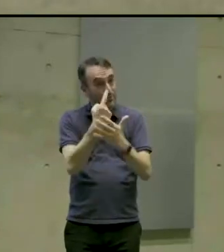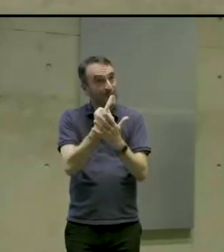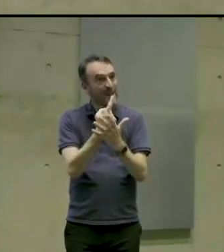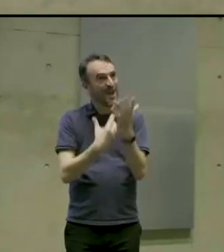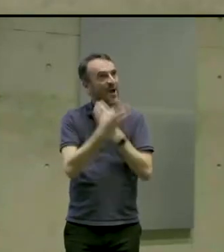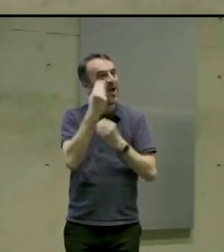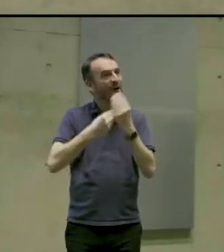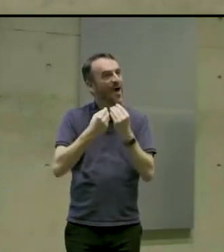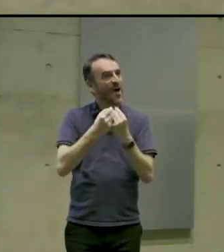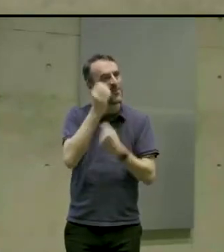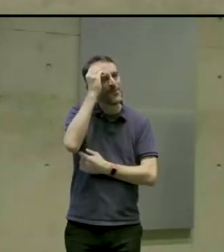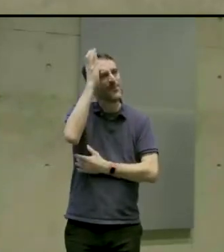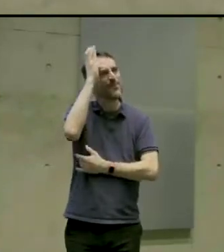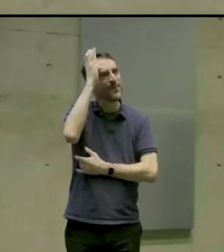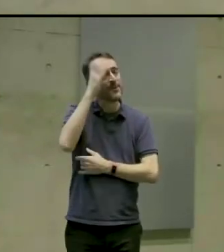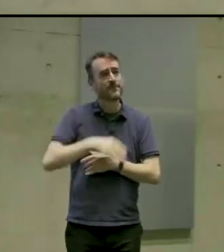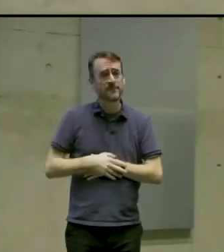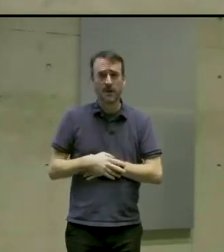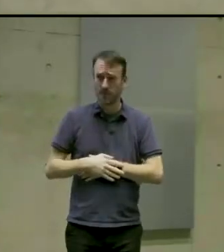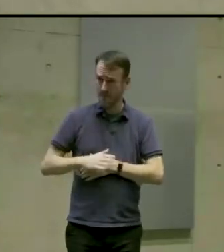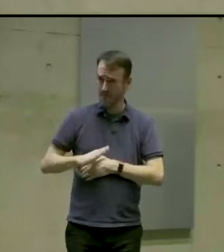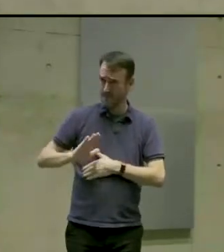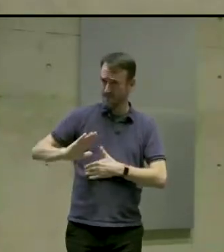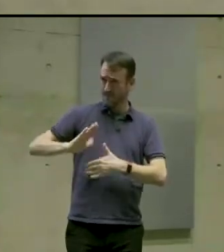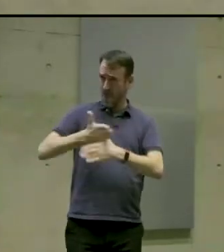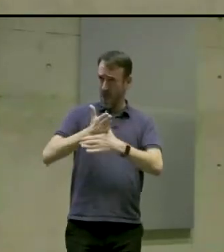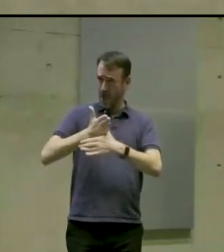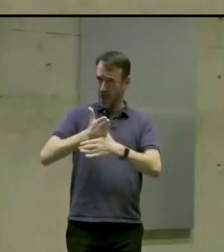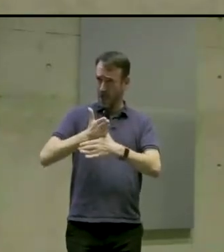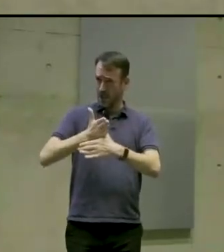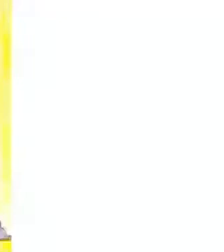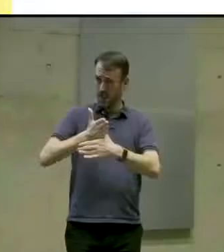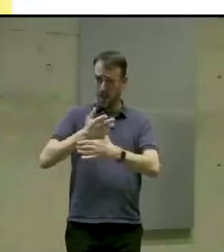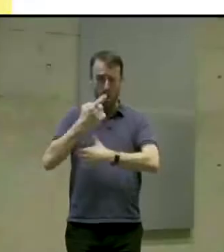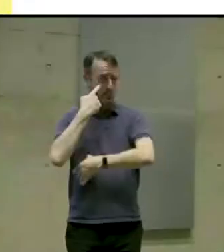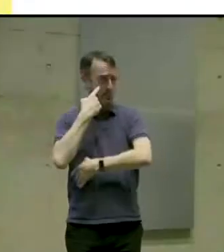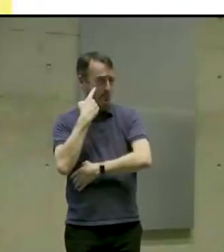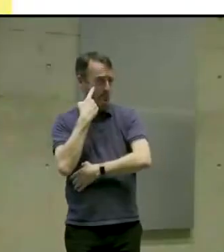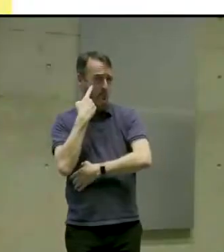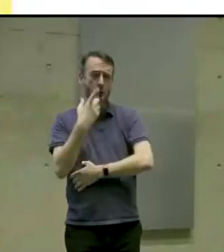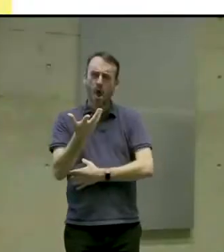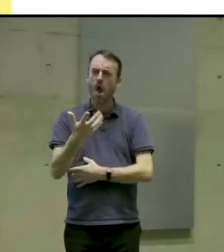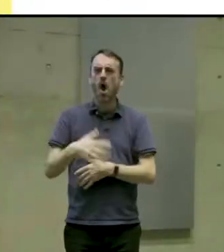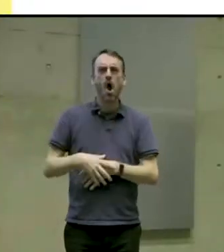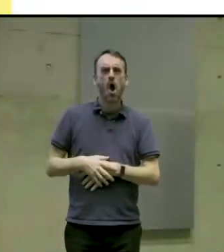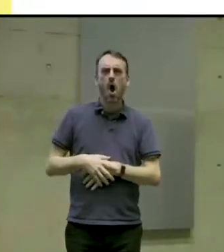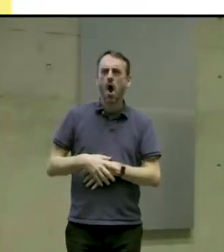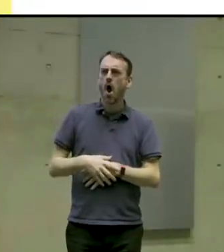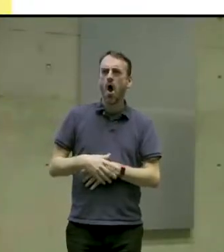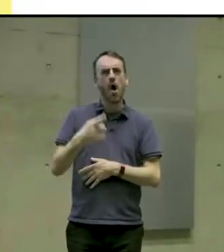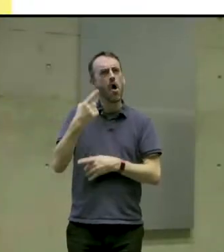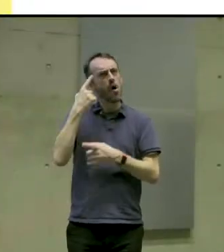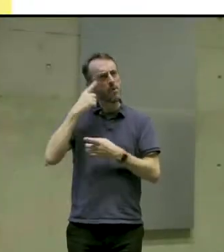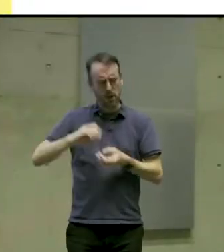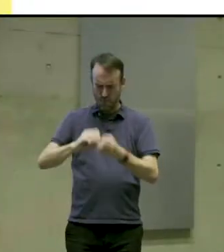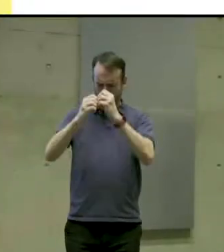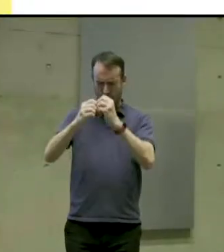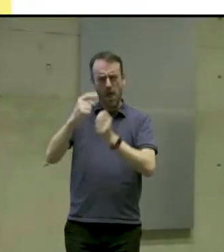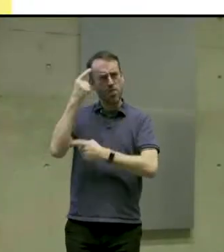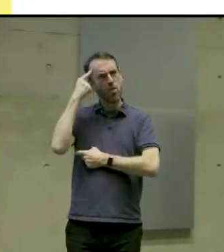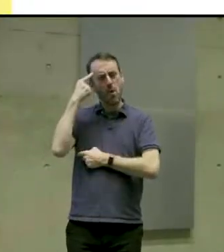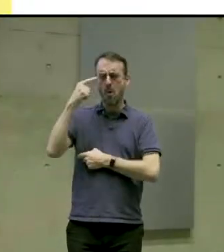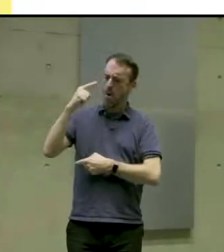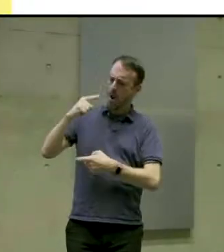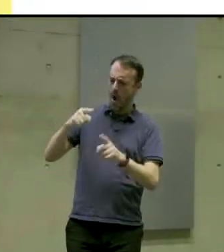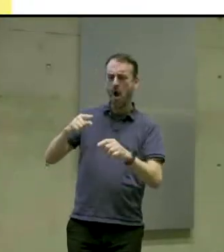Our first attempt was very much like the wild coyote running off a cliff. We sort of